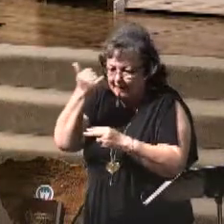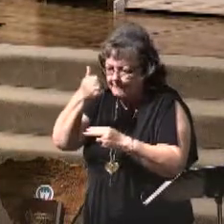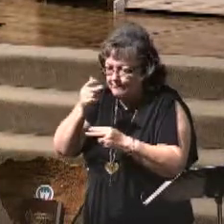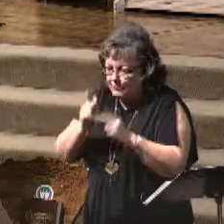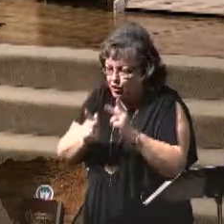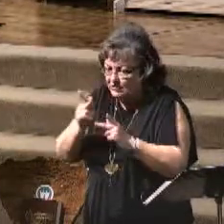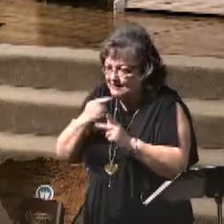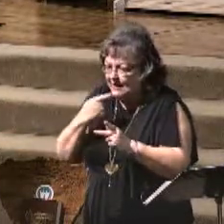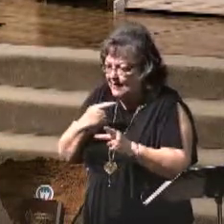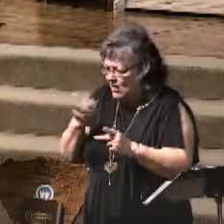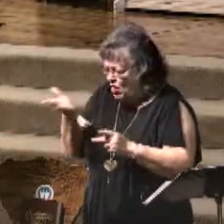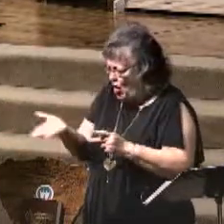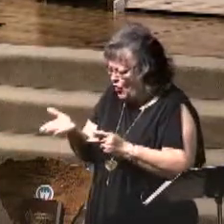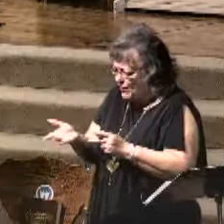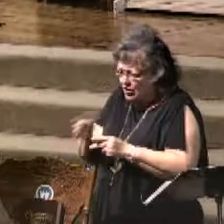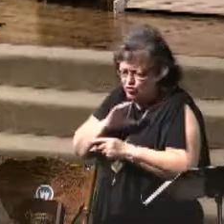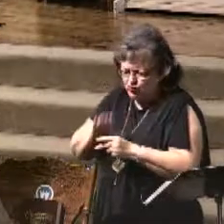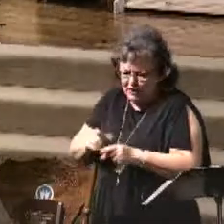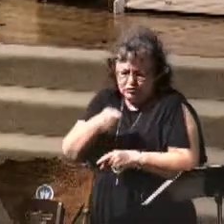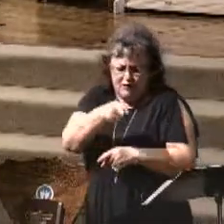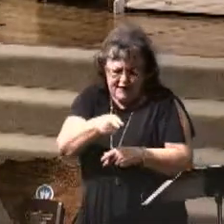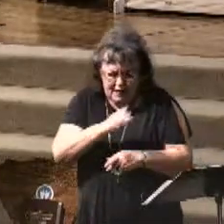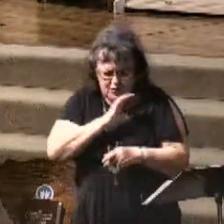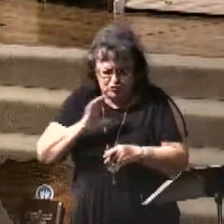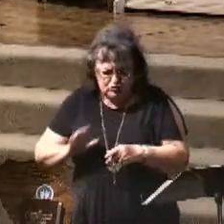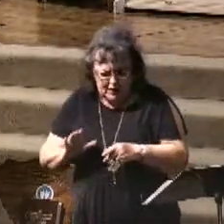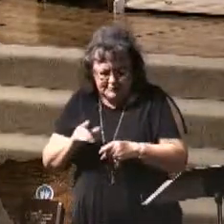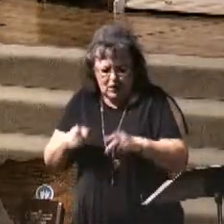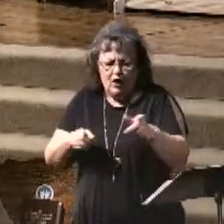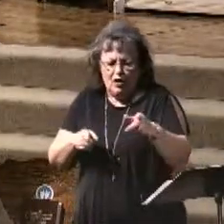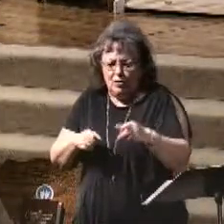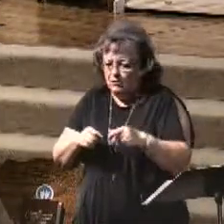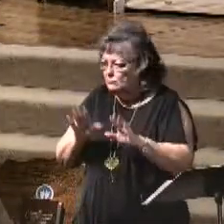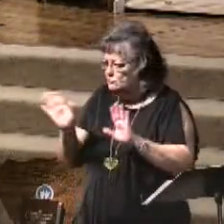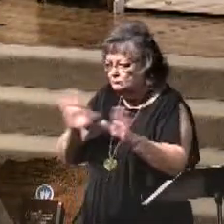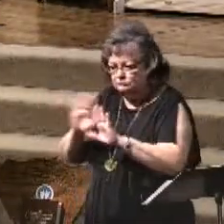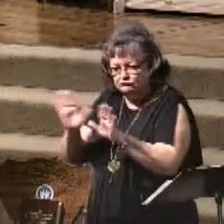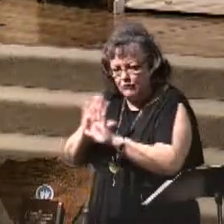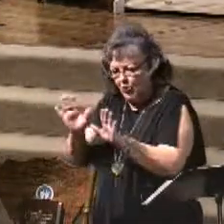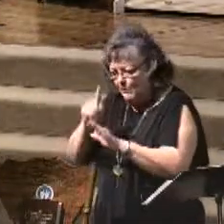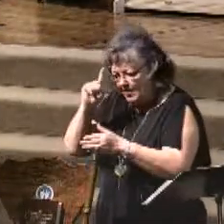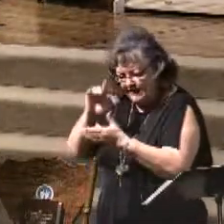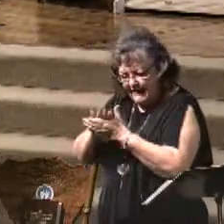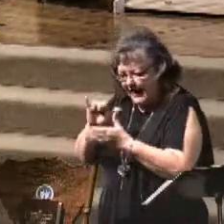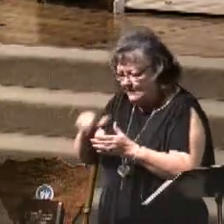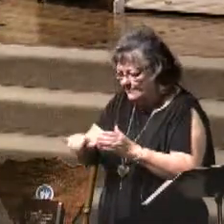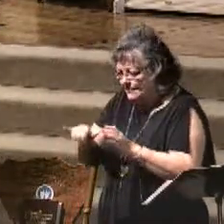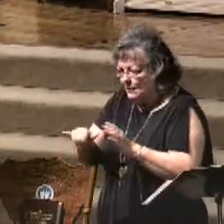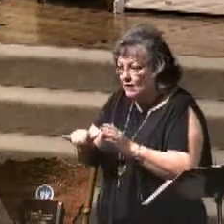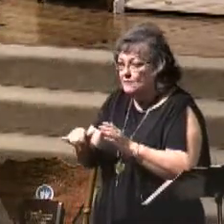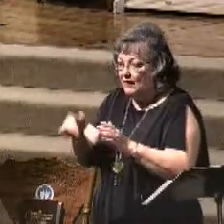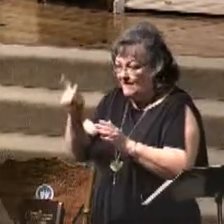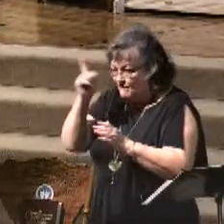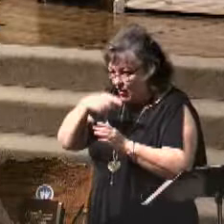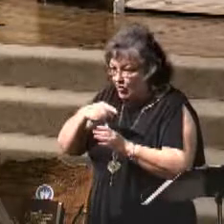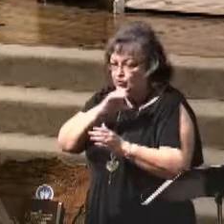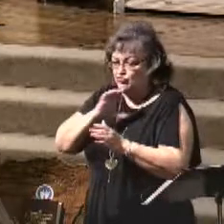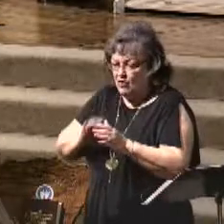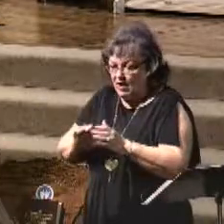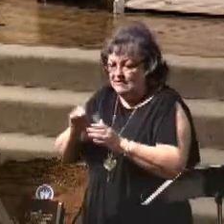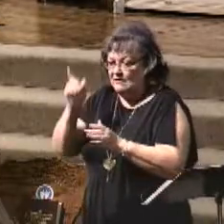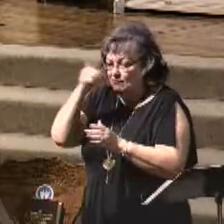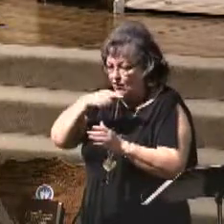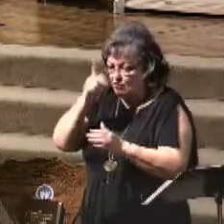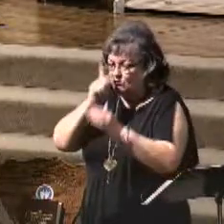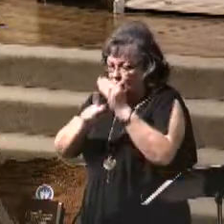you, lo, here is Christ, or there, believe it not. For there shall arise false Christs and false prophets,